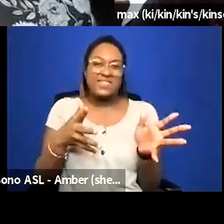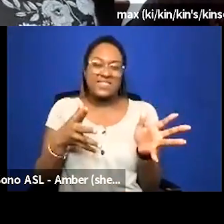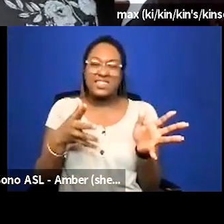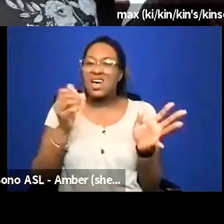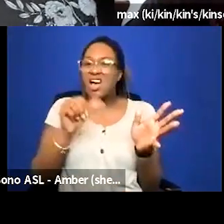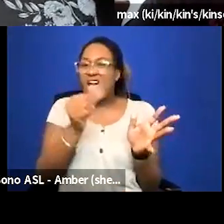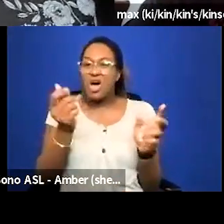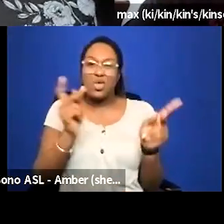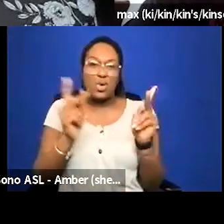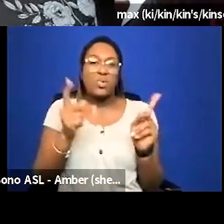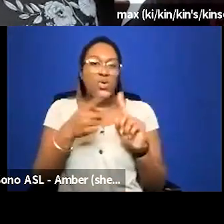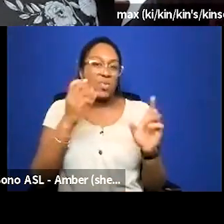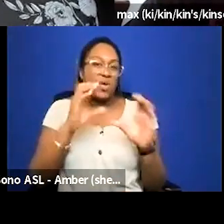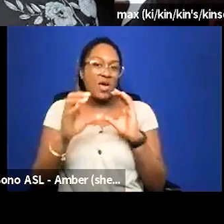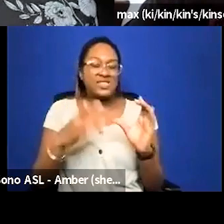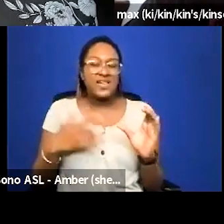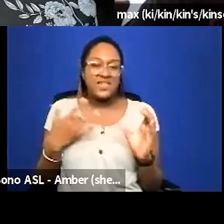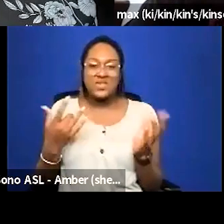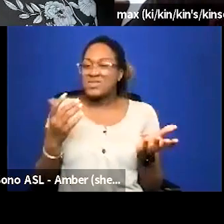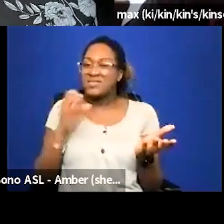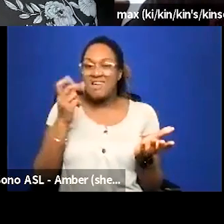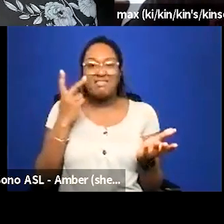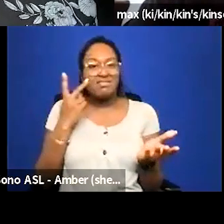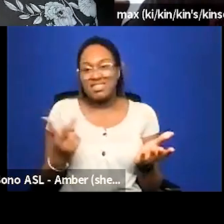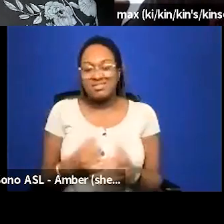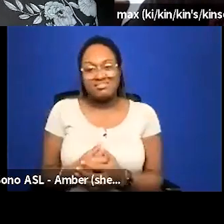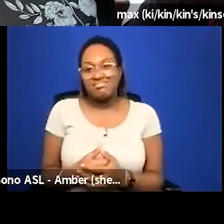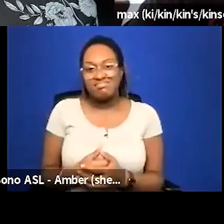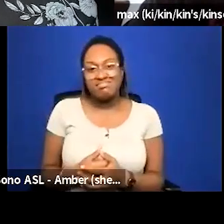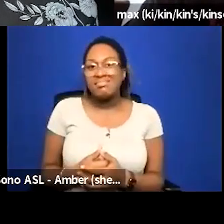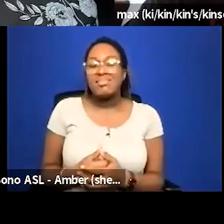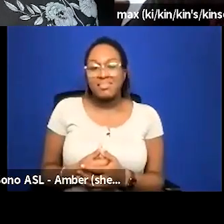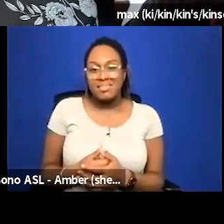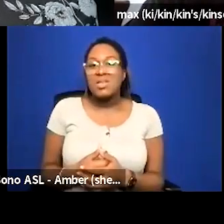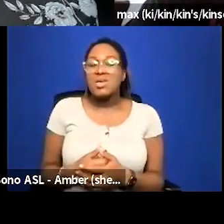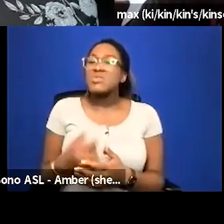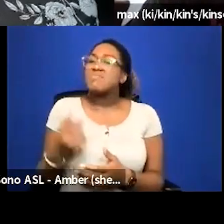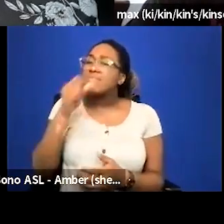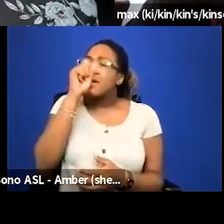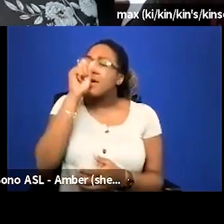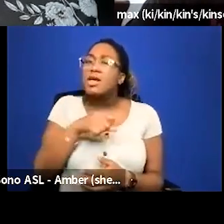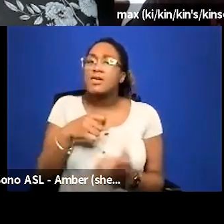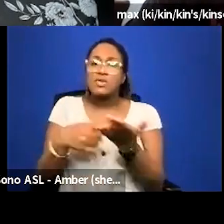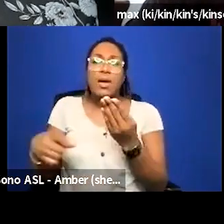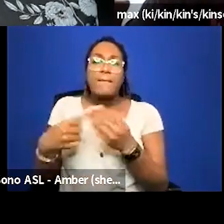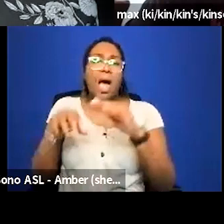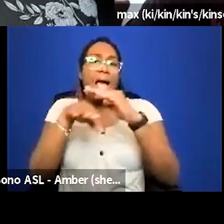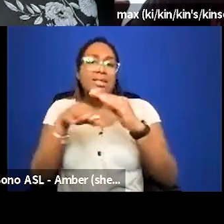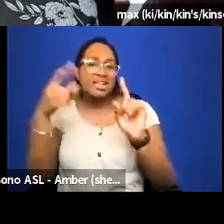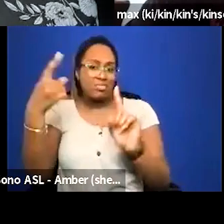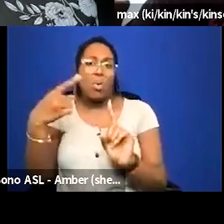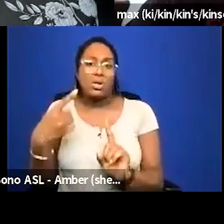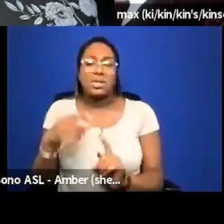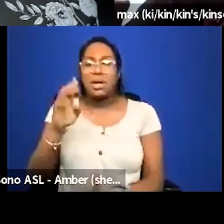conference conversation or makes them feel seen we love using some of those other access points in terms of thinking about it um